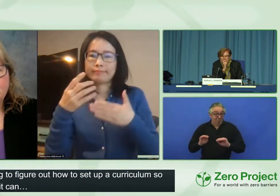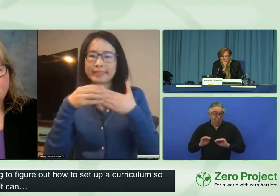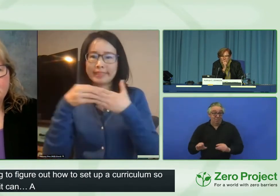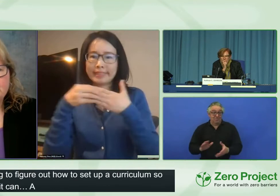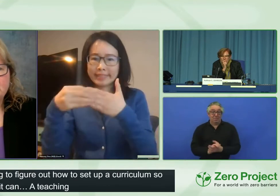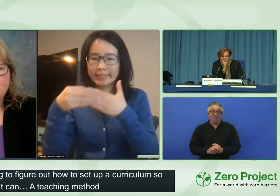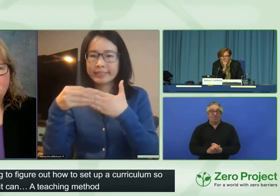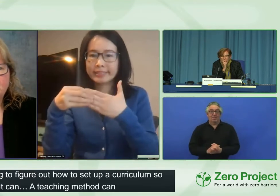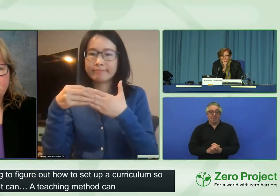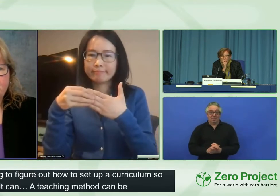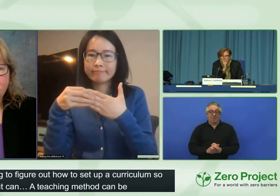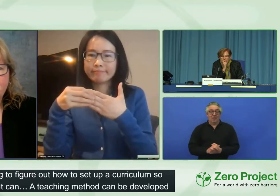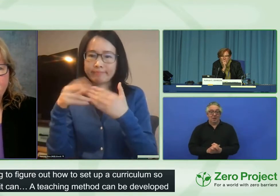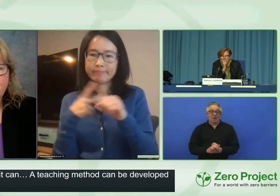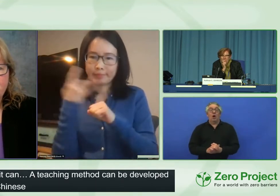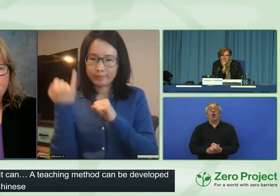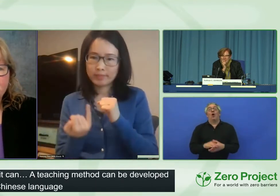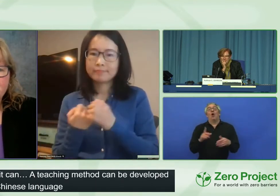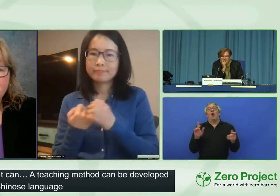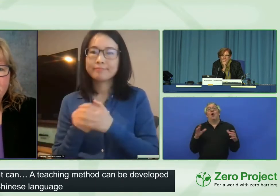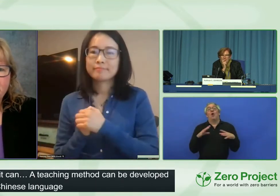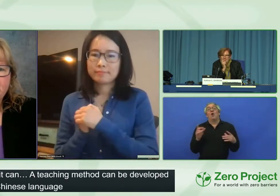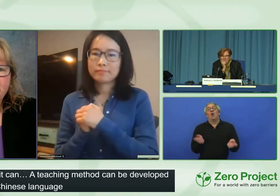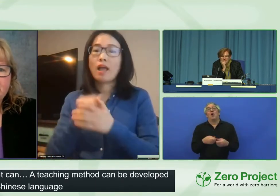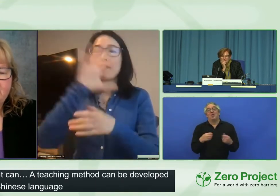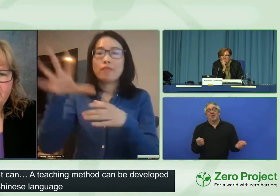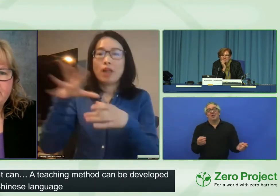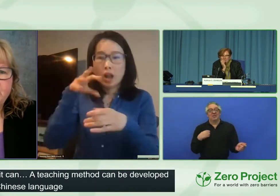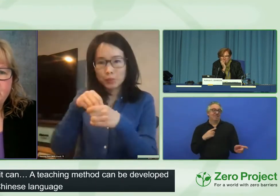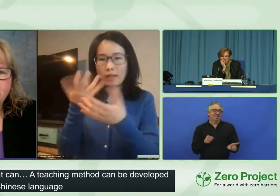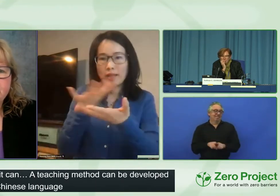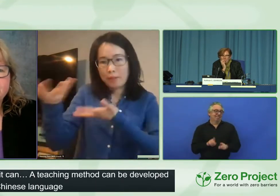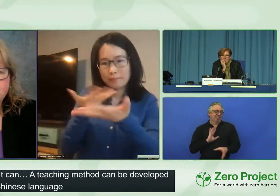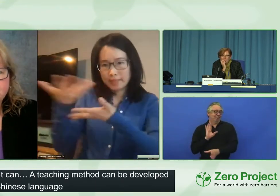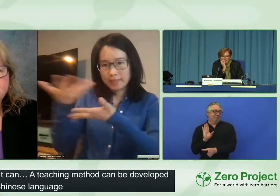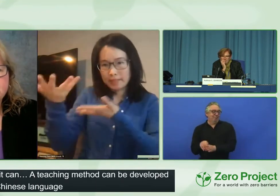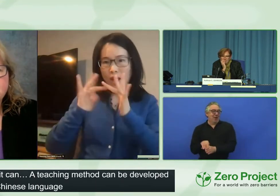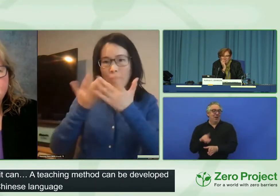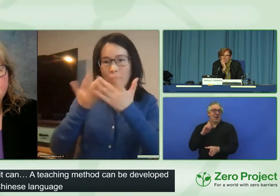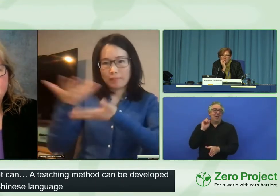And of course, I'm also involved in leadership activities for deaf people.